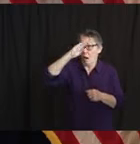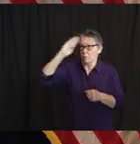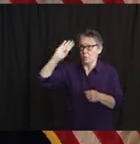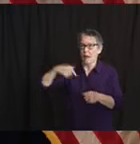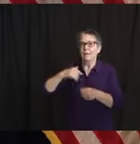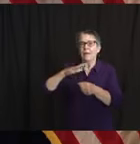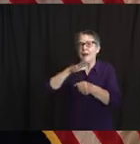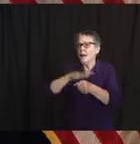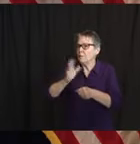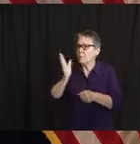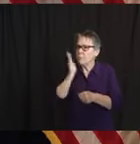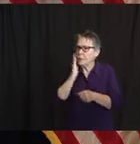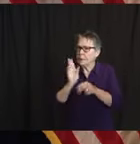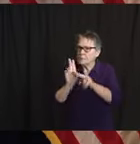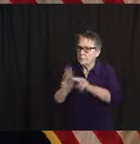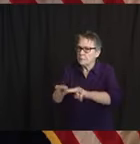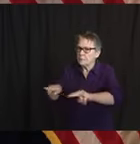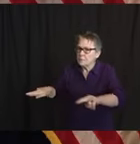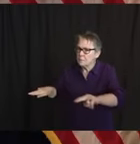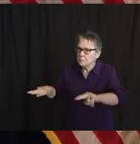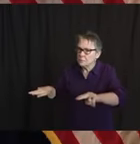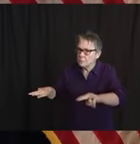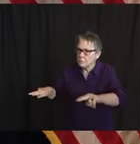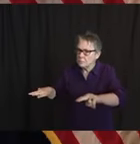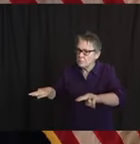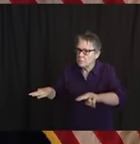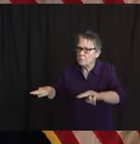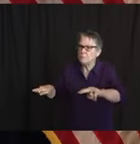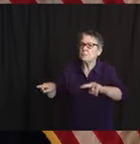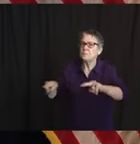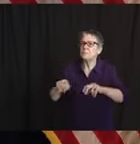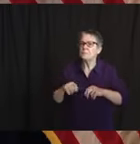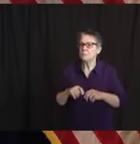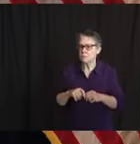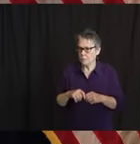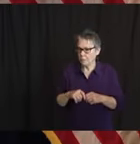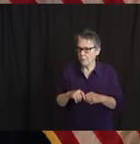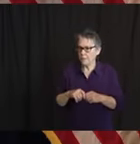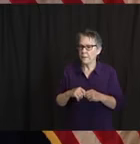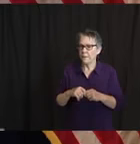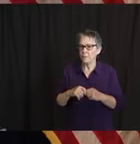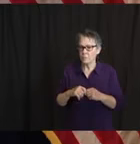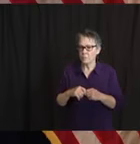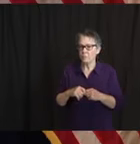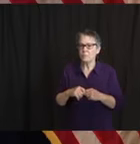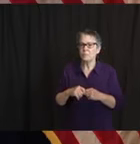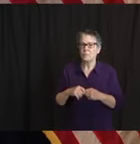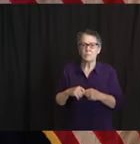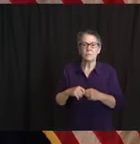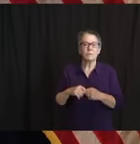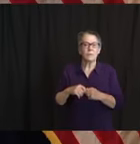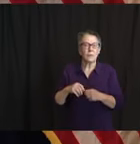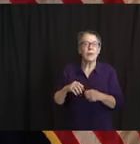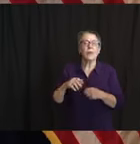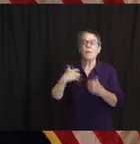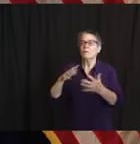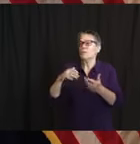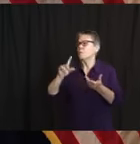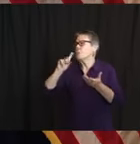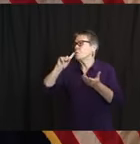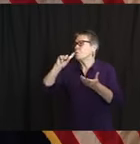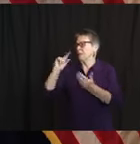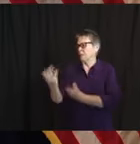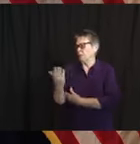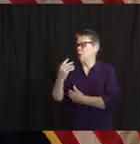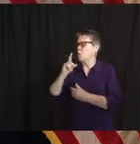5,000 masks this morning. So PPE, as an example, ventilators, you know, we're still going to be in the